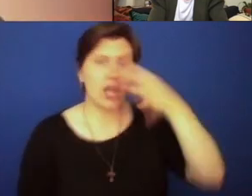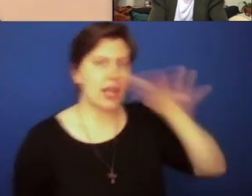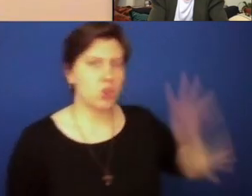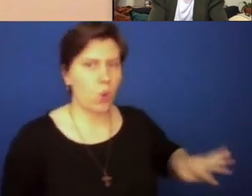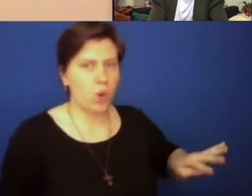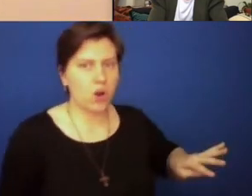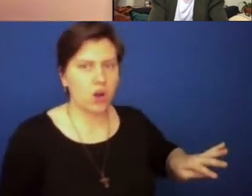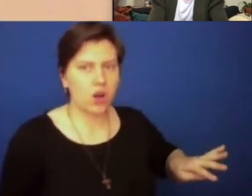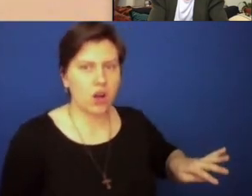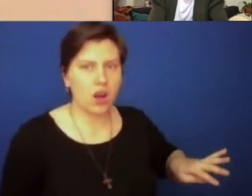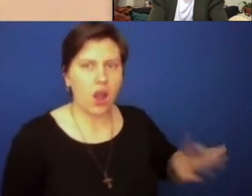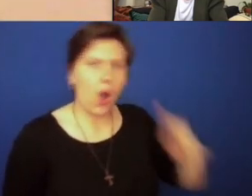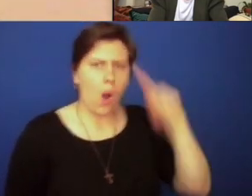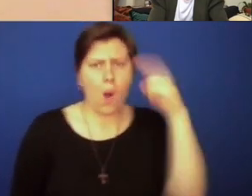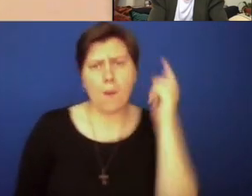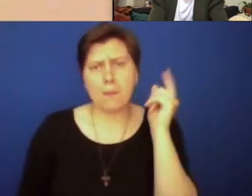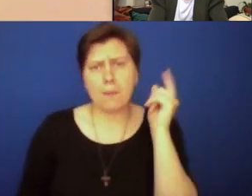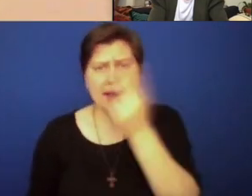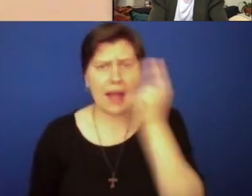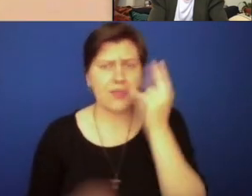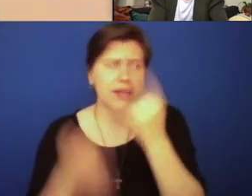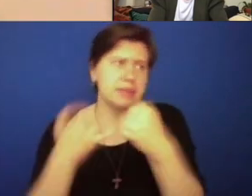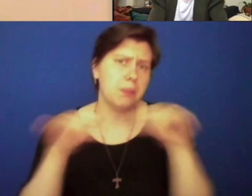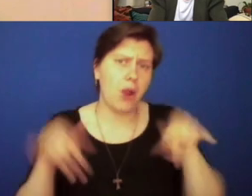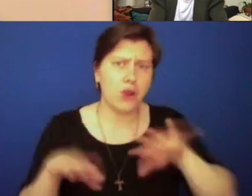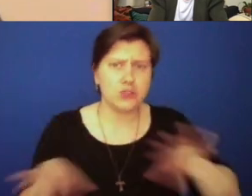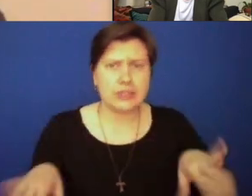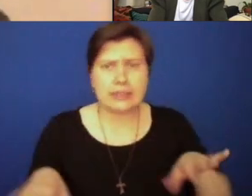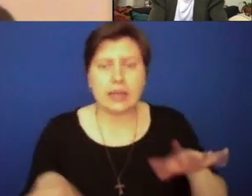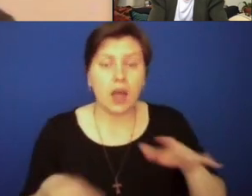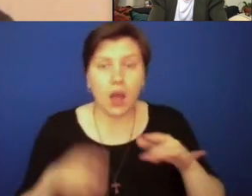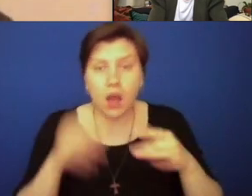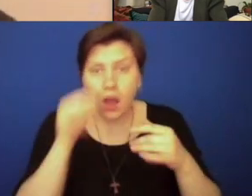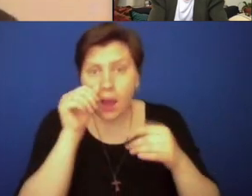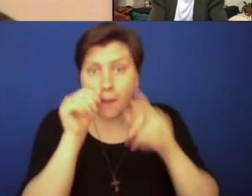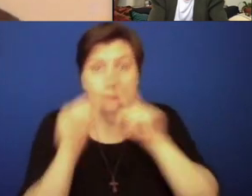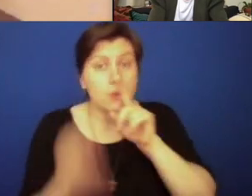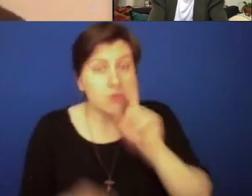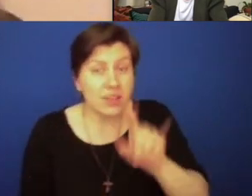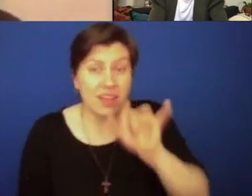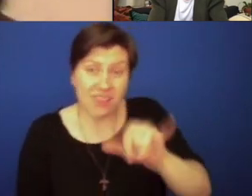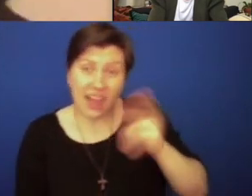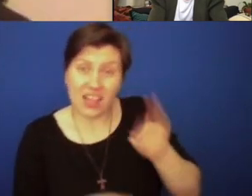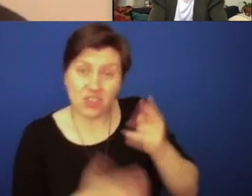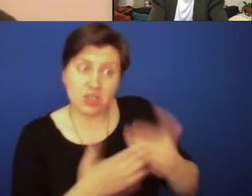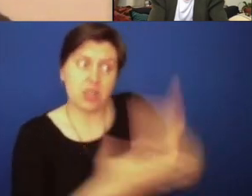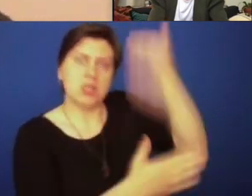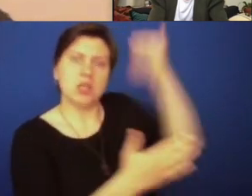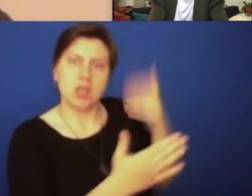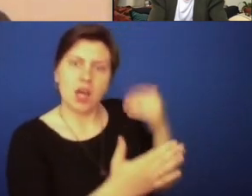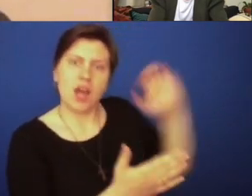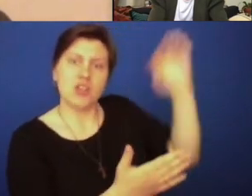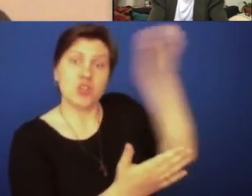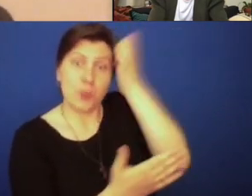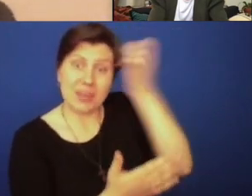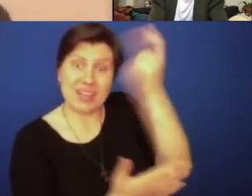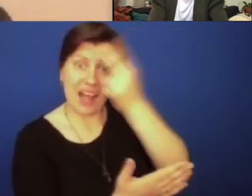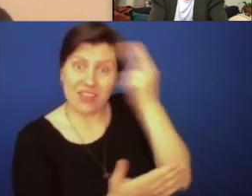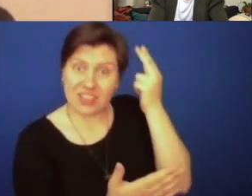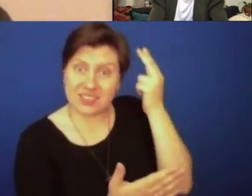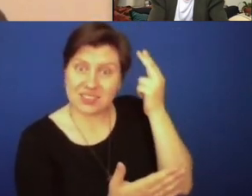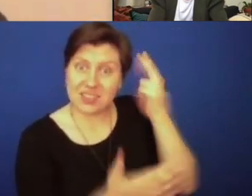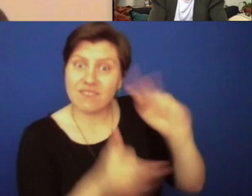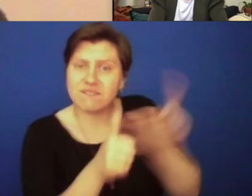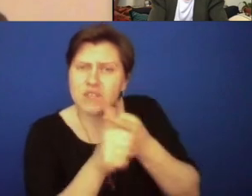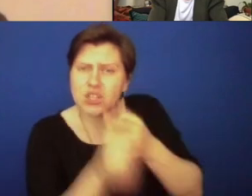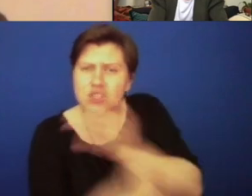is a privilege to be able to say that Black Catholics are marginal, when in fact much of their history predates that of the vast majority of European Catholics. That